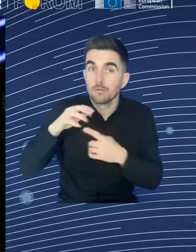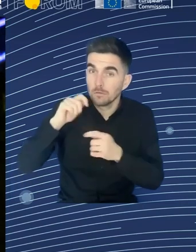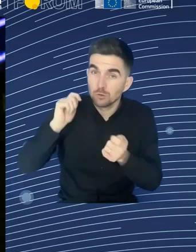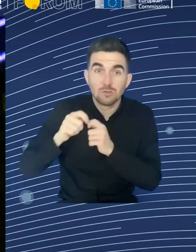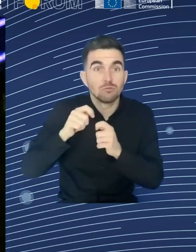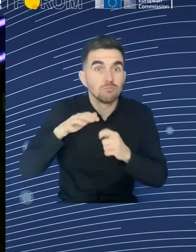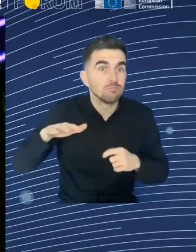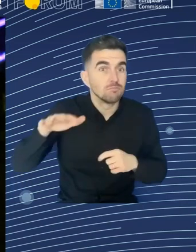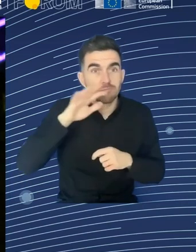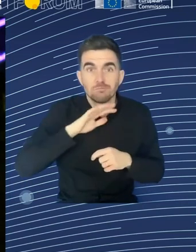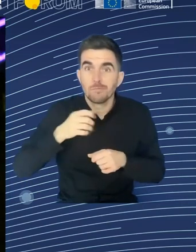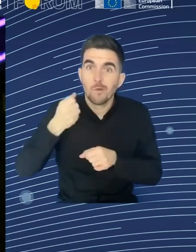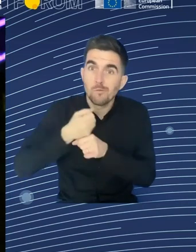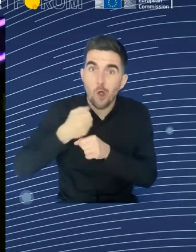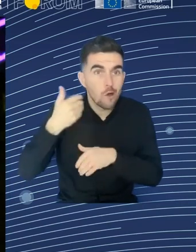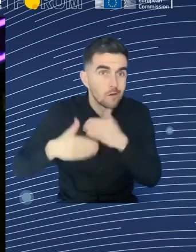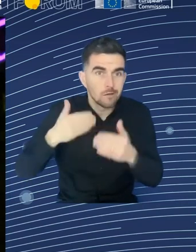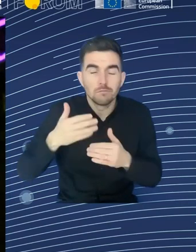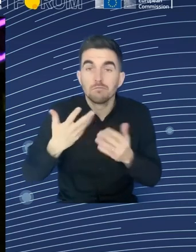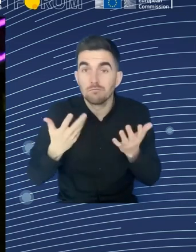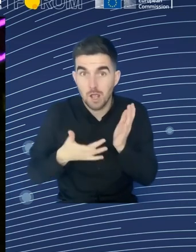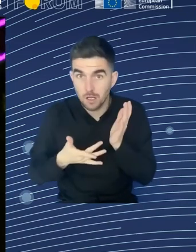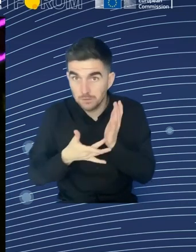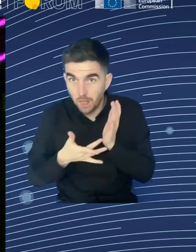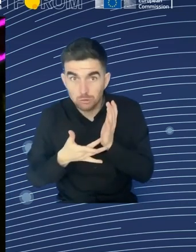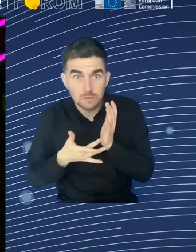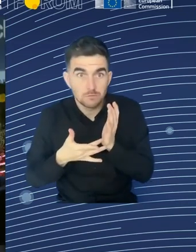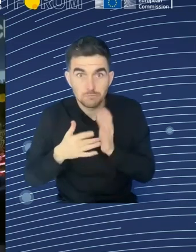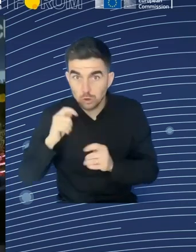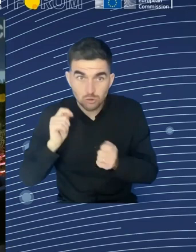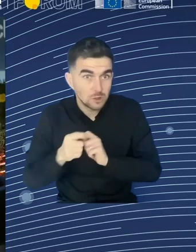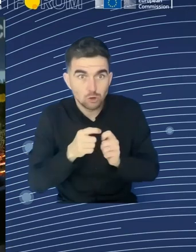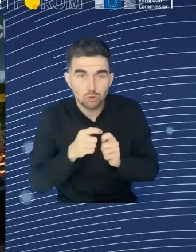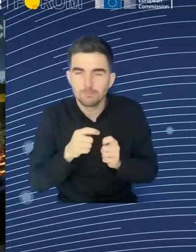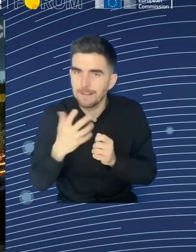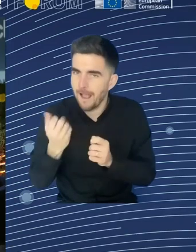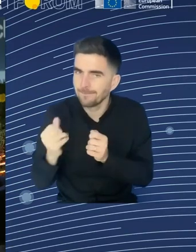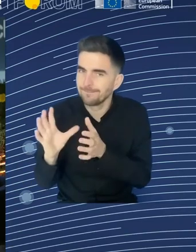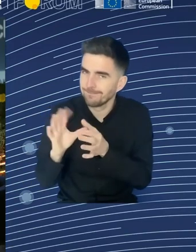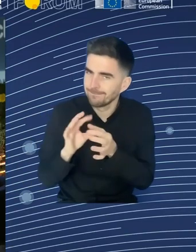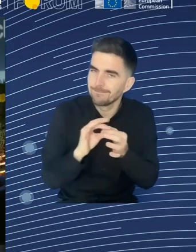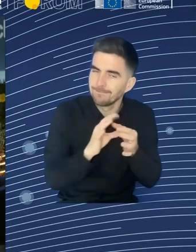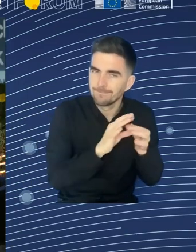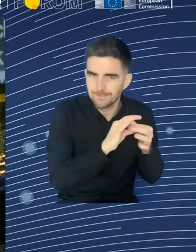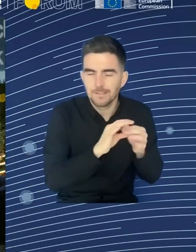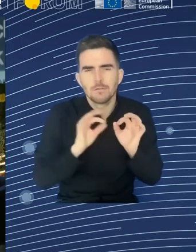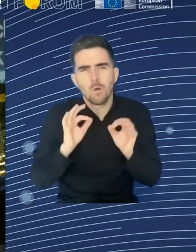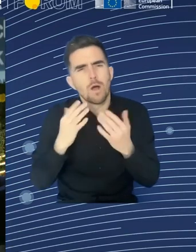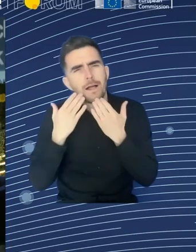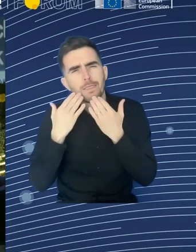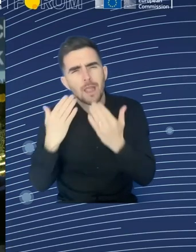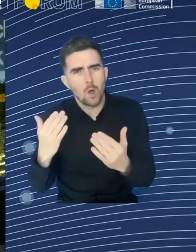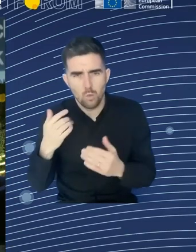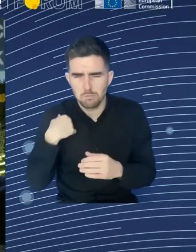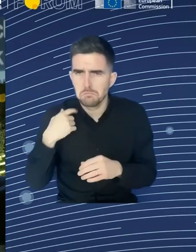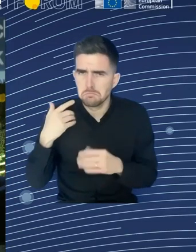be coming back to you with more polls and questions during the panel. But Agnieszka, let me start first of all by asking you, how can we adapt